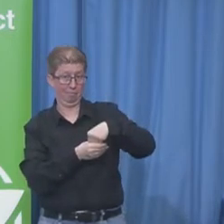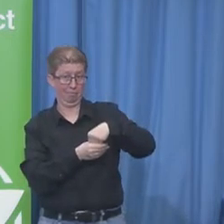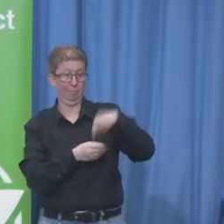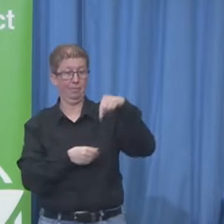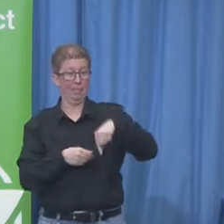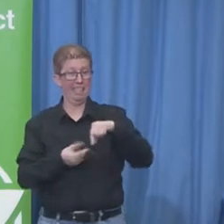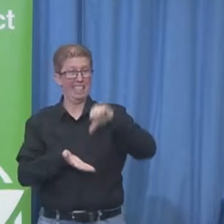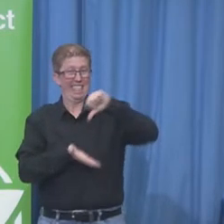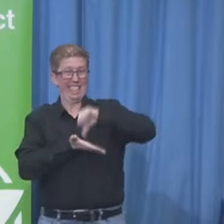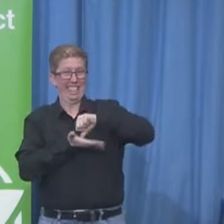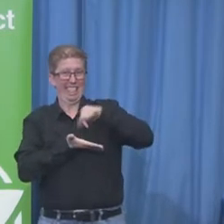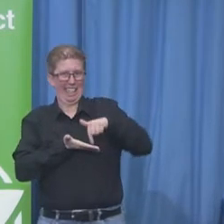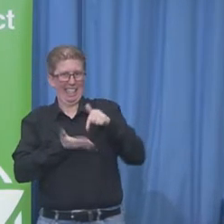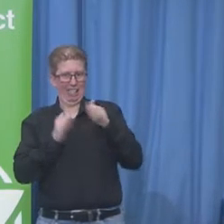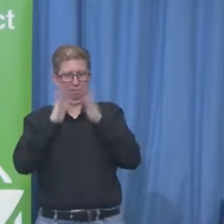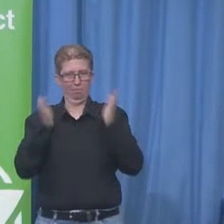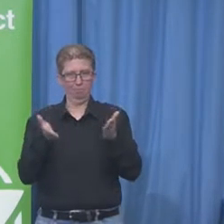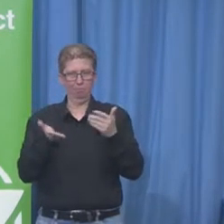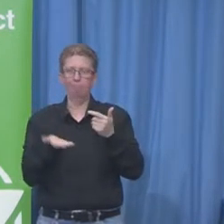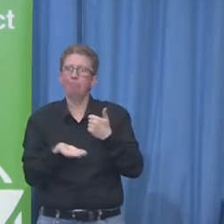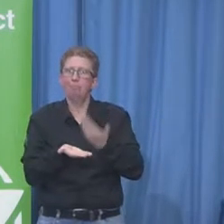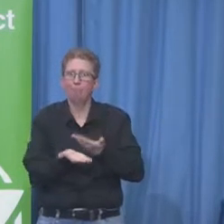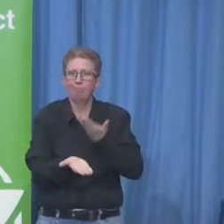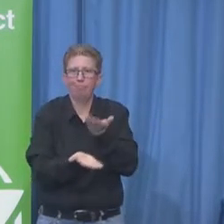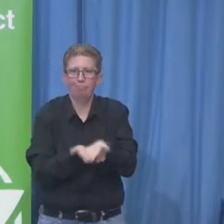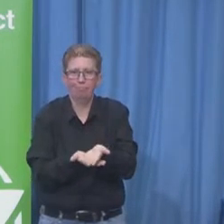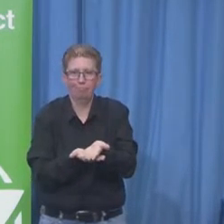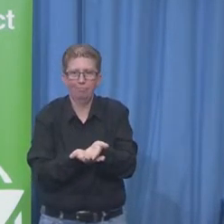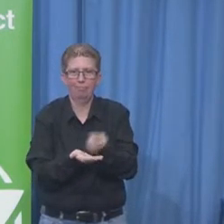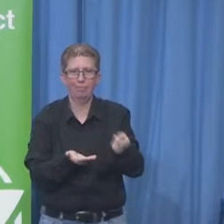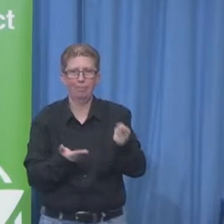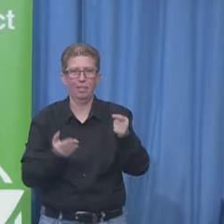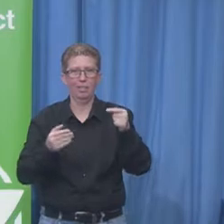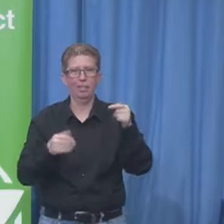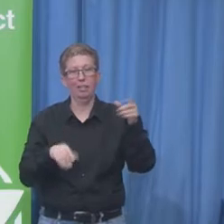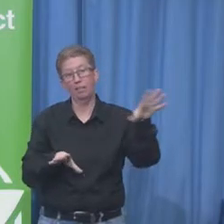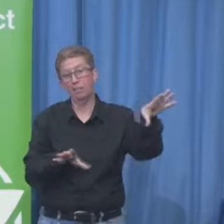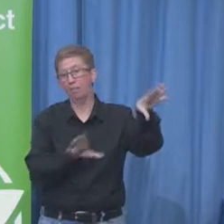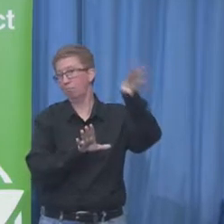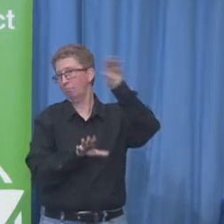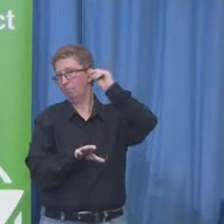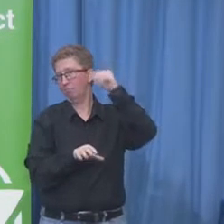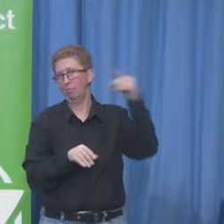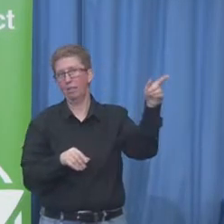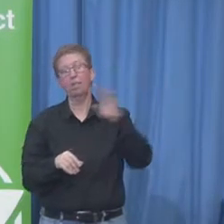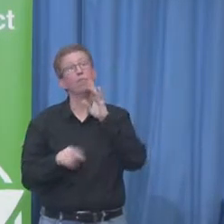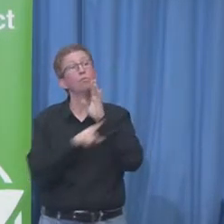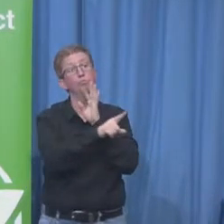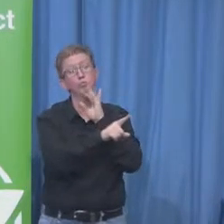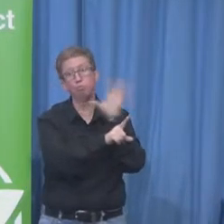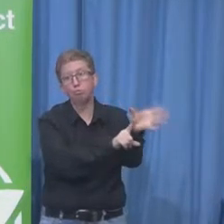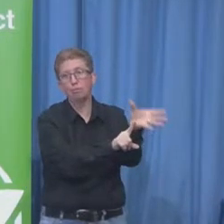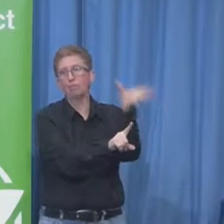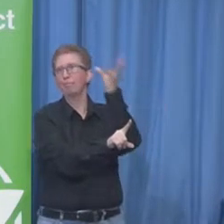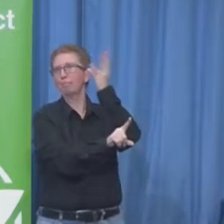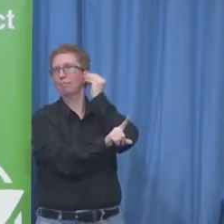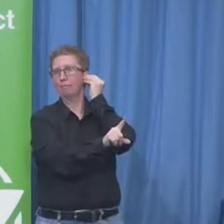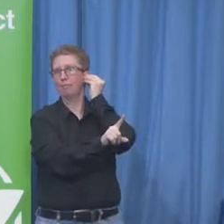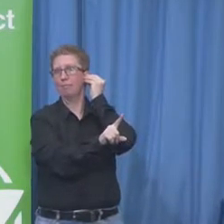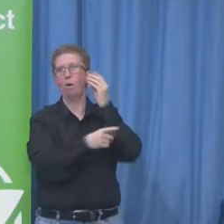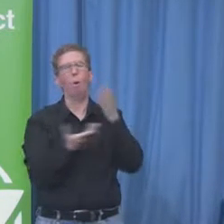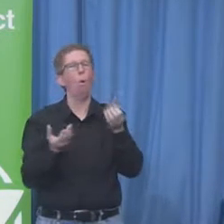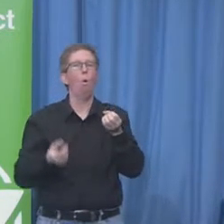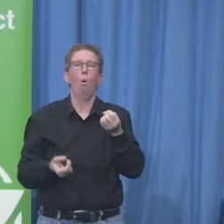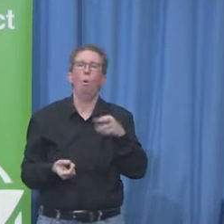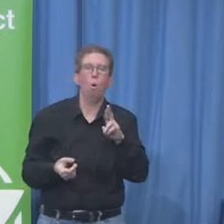provided them screen readers. We gave them the capability of working in a way that was flexible for them. And the results were amazing.